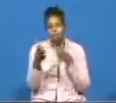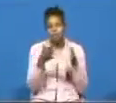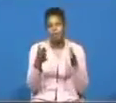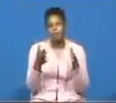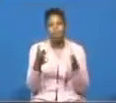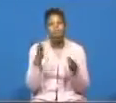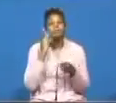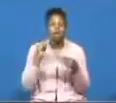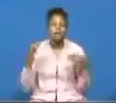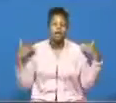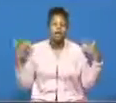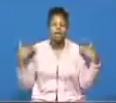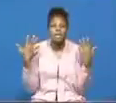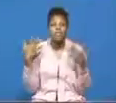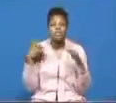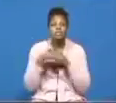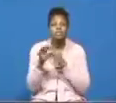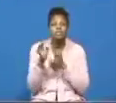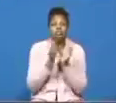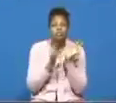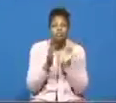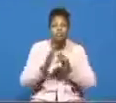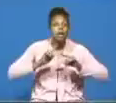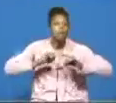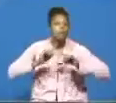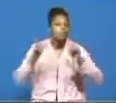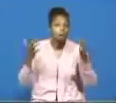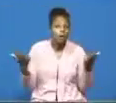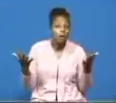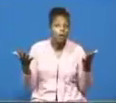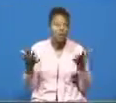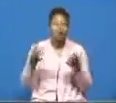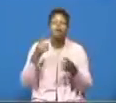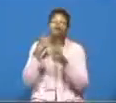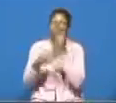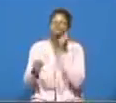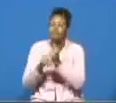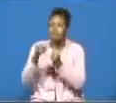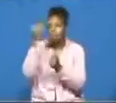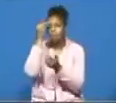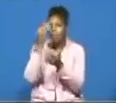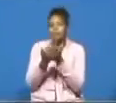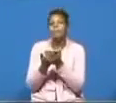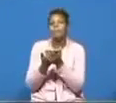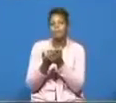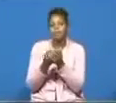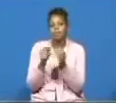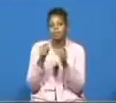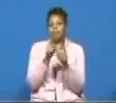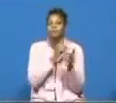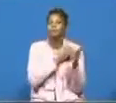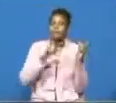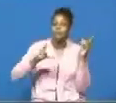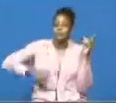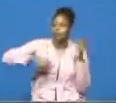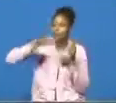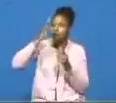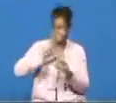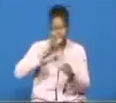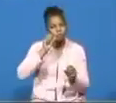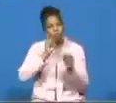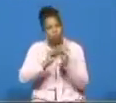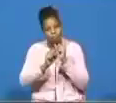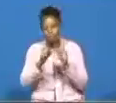jesus but to trust and obey the words of the lord god and so moses